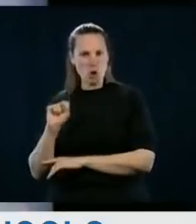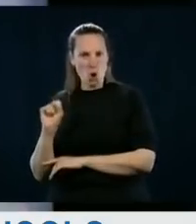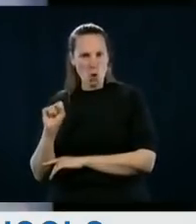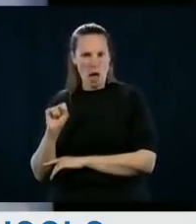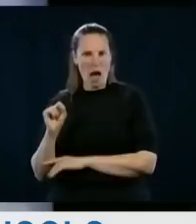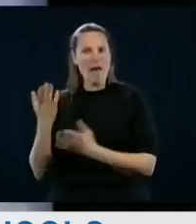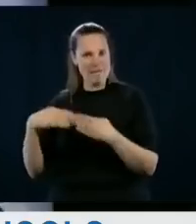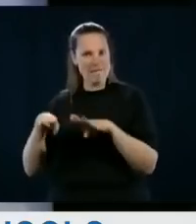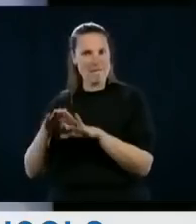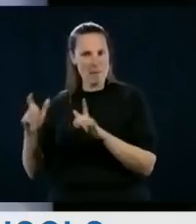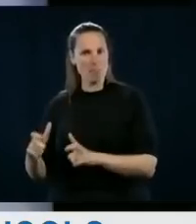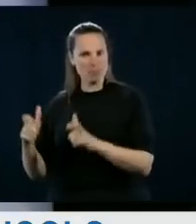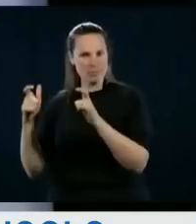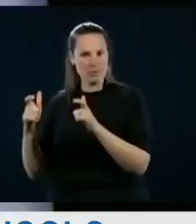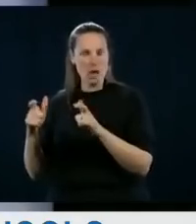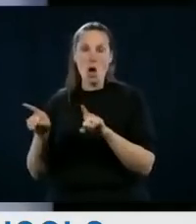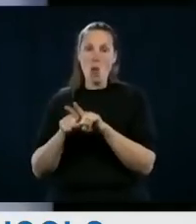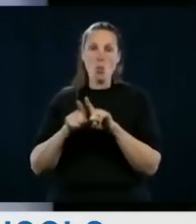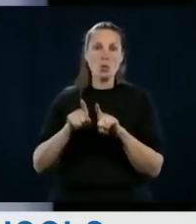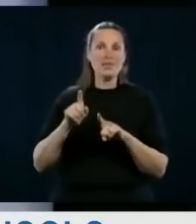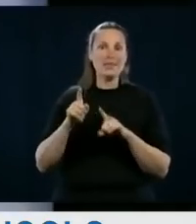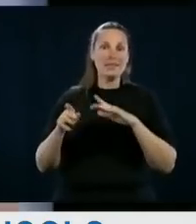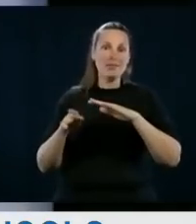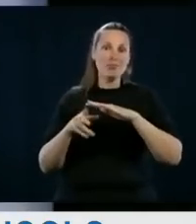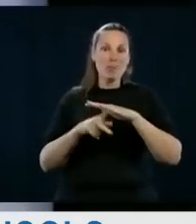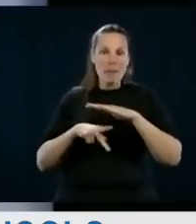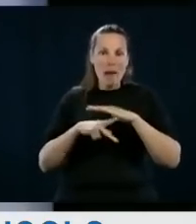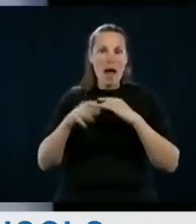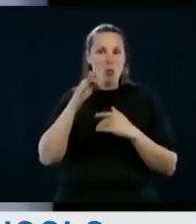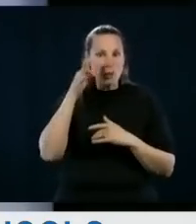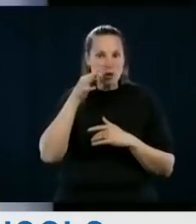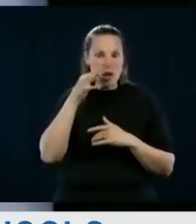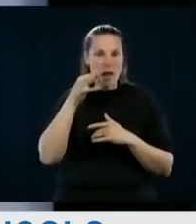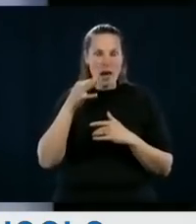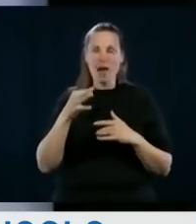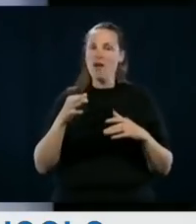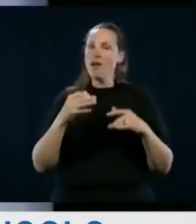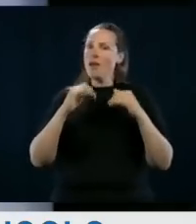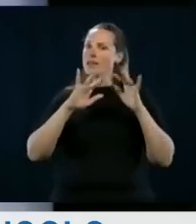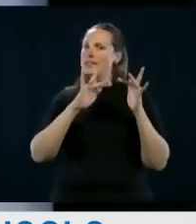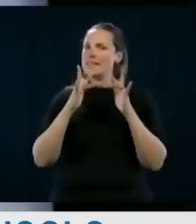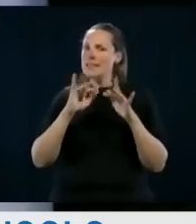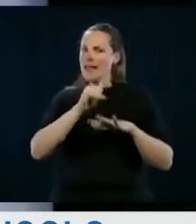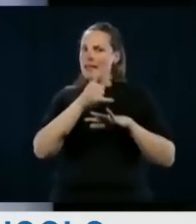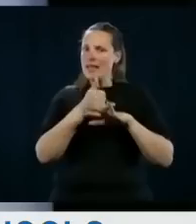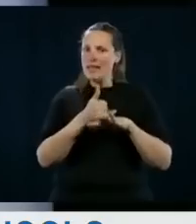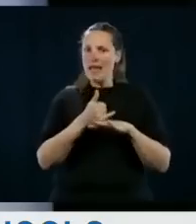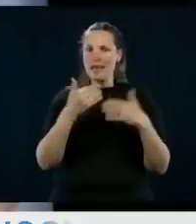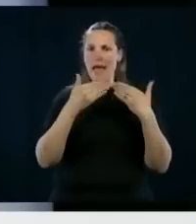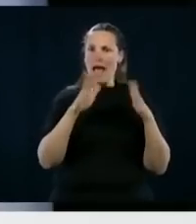whether it be high school, of course, or preschool. Of course, we'll be keeping our